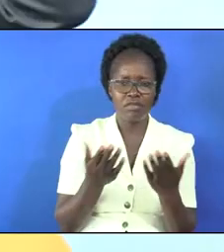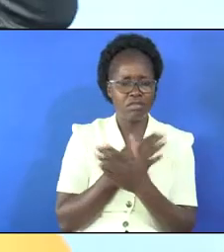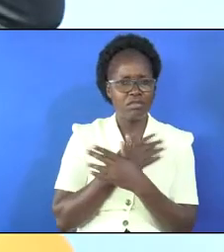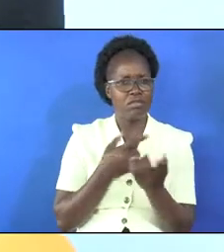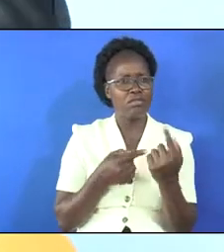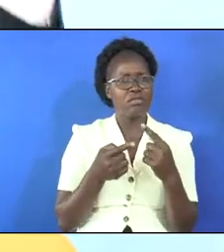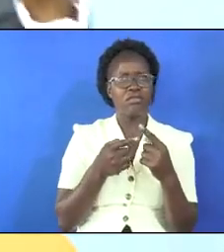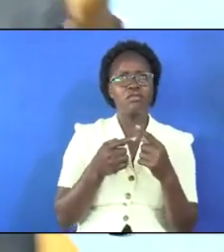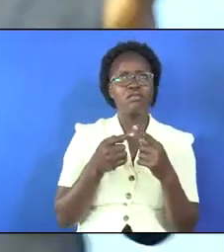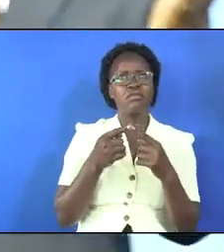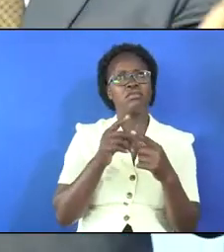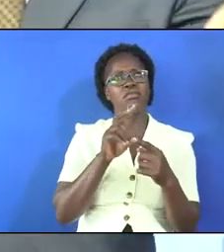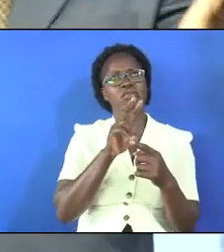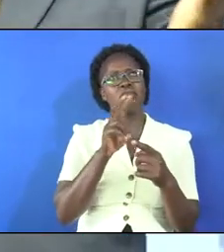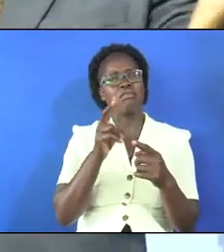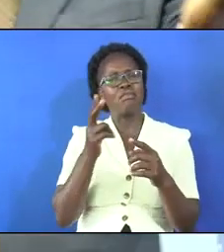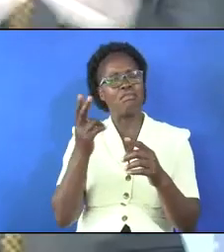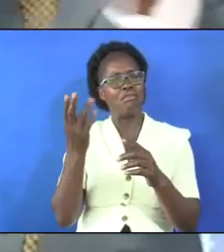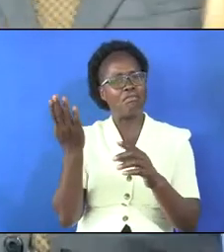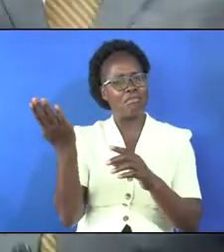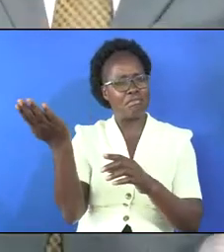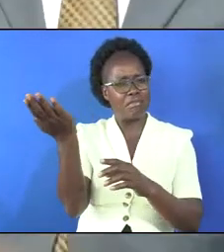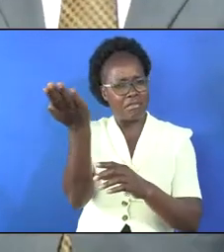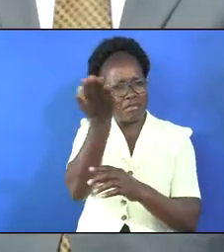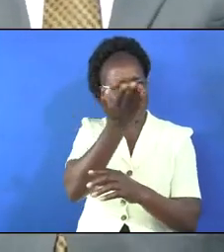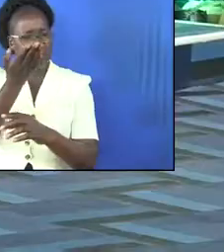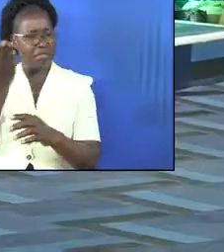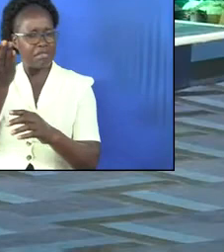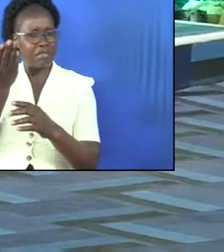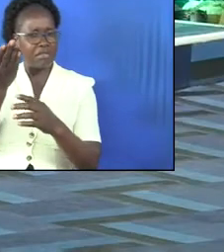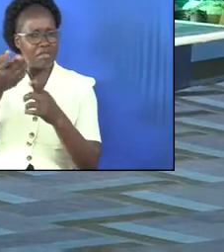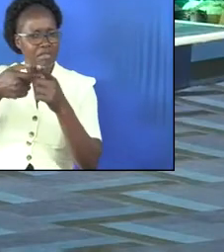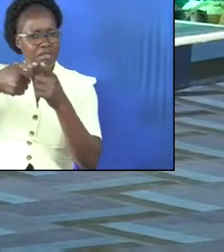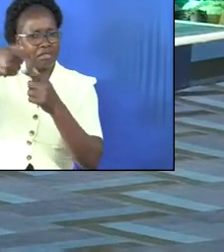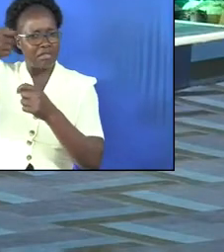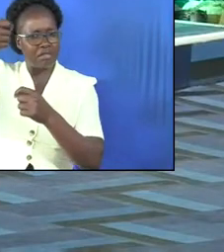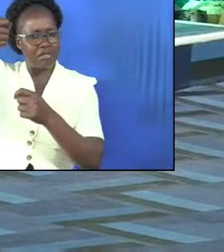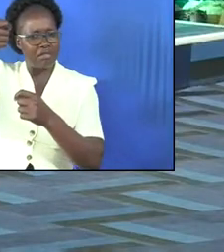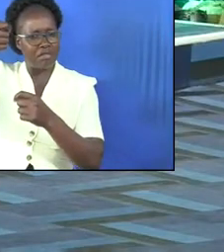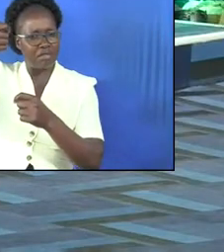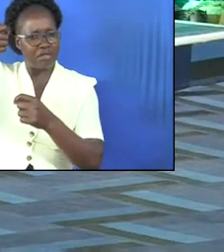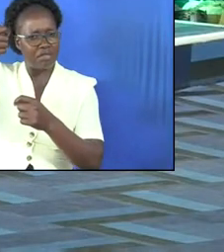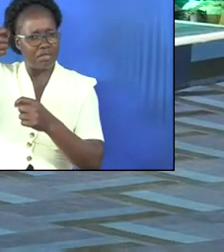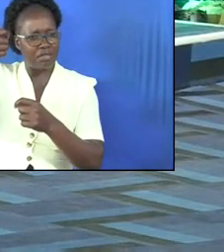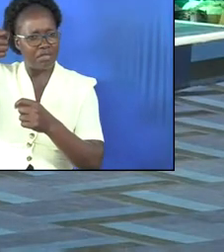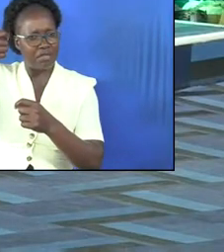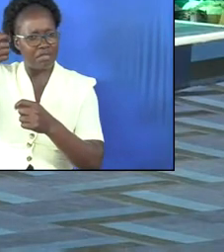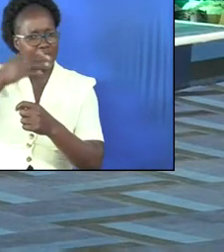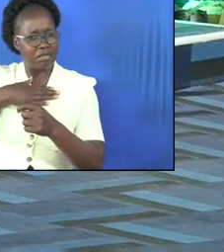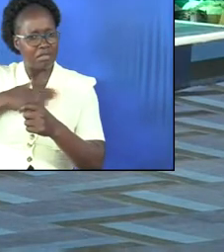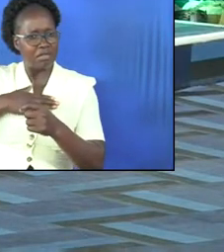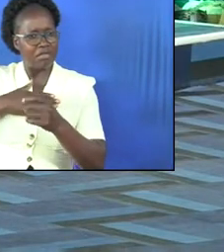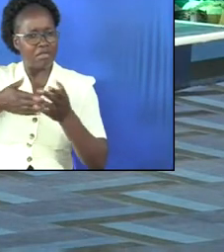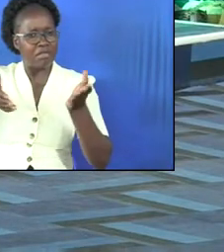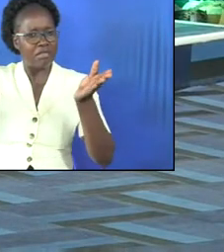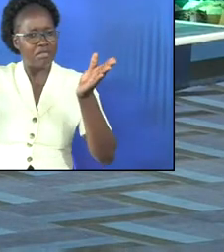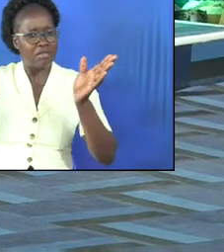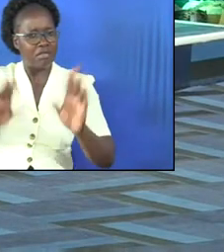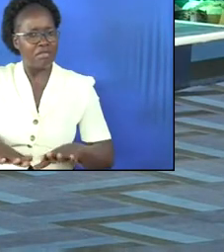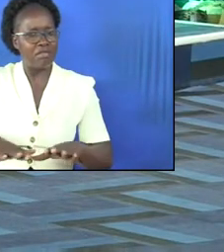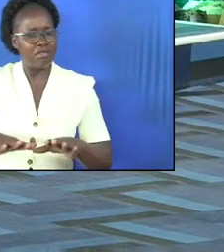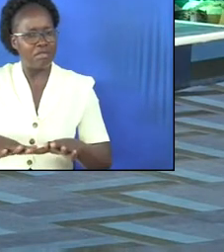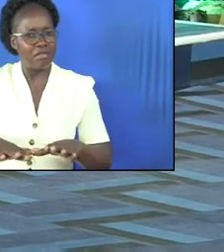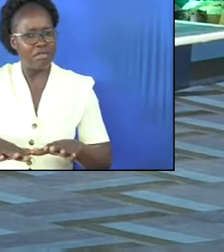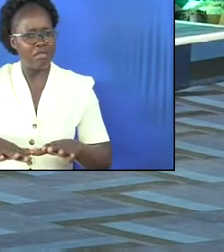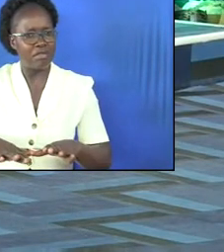now this friend went up and with a panga cutting the rope when he cut the rope the body came up and instead of